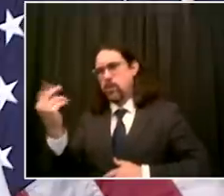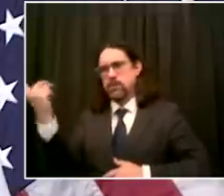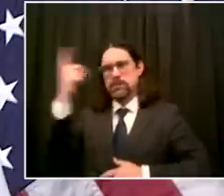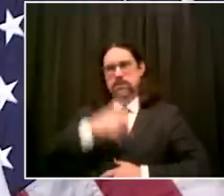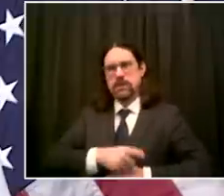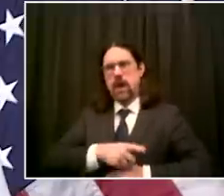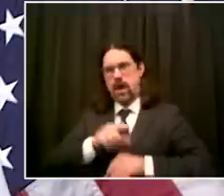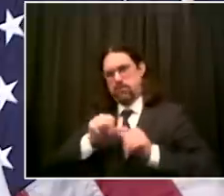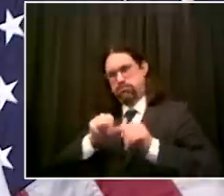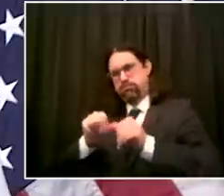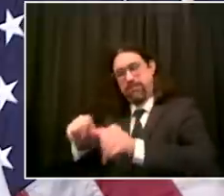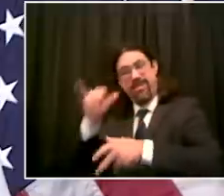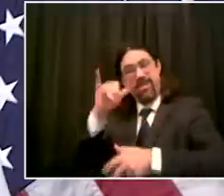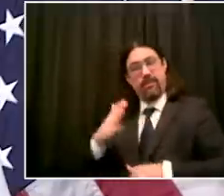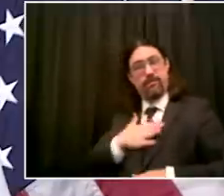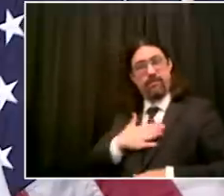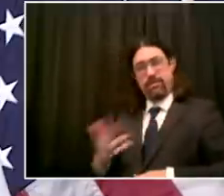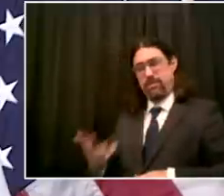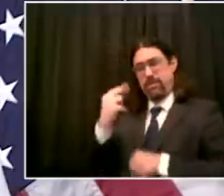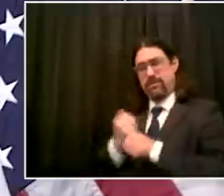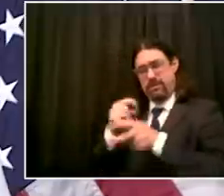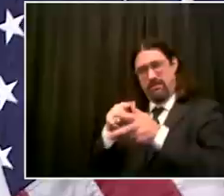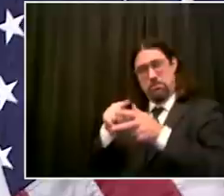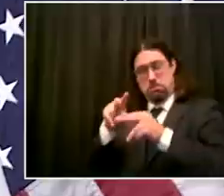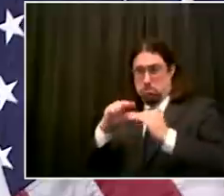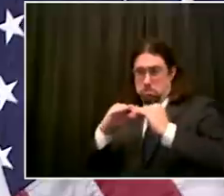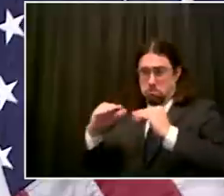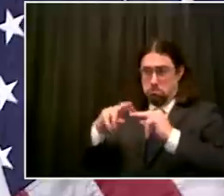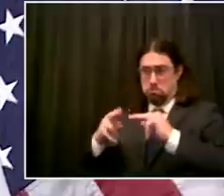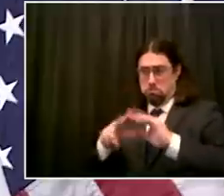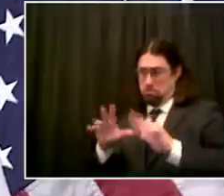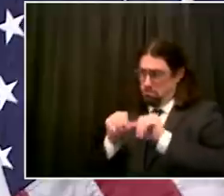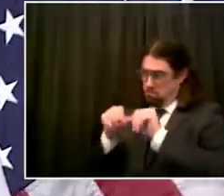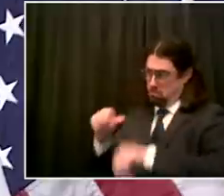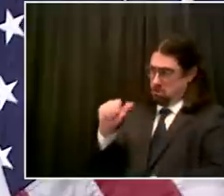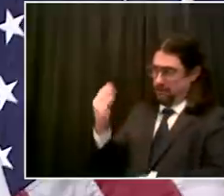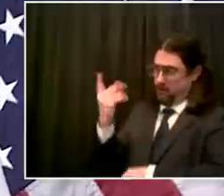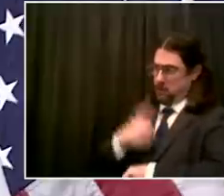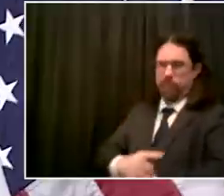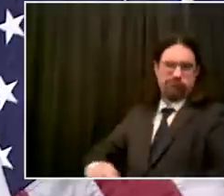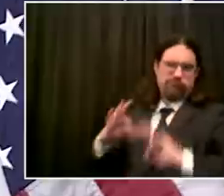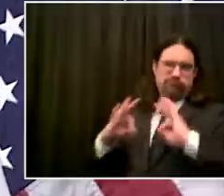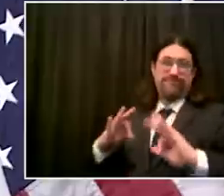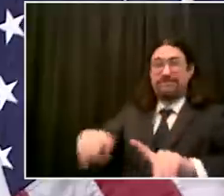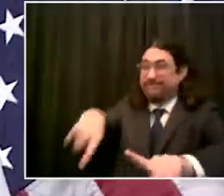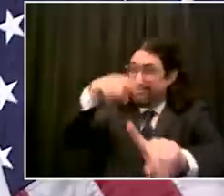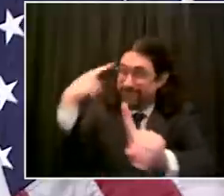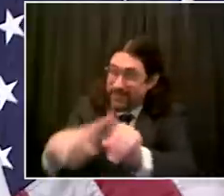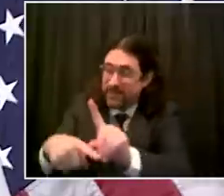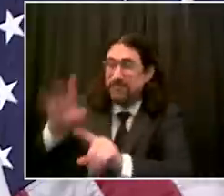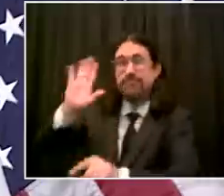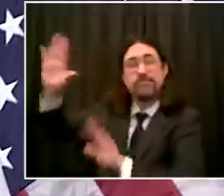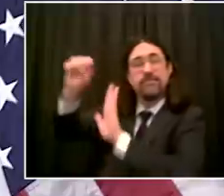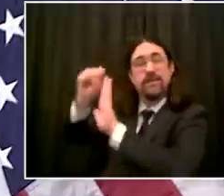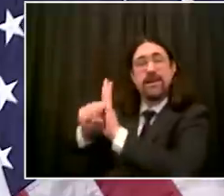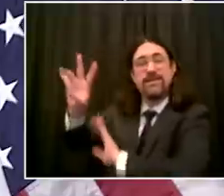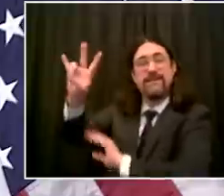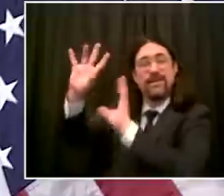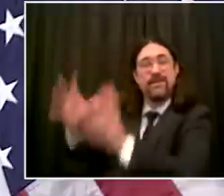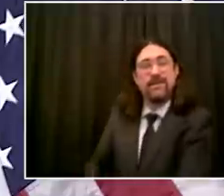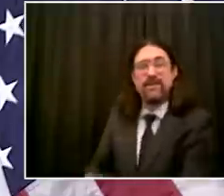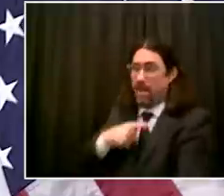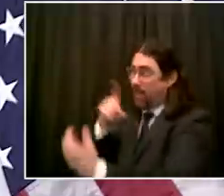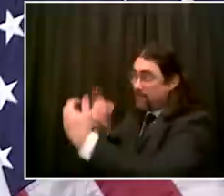job is to be really blunt and honest with new yorkers that when i think we can handle the